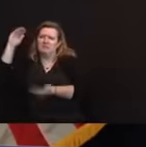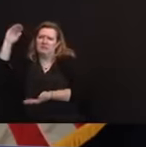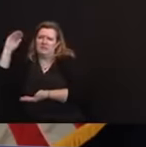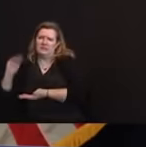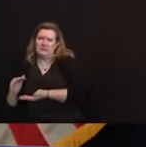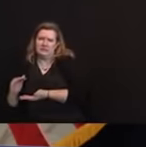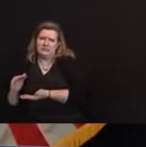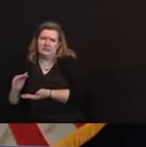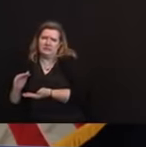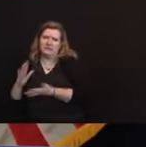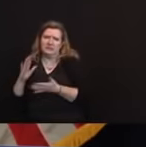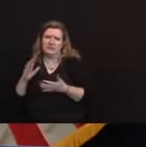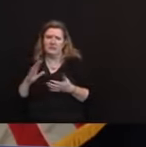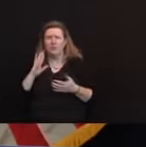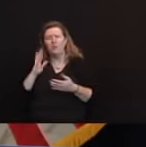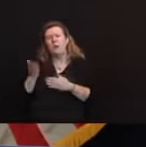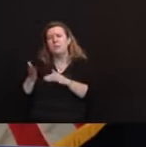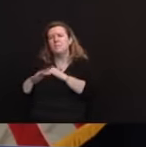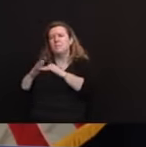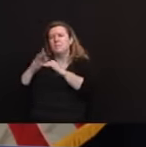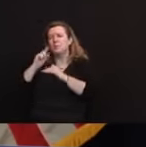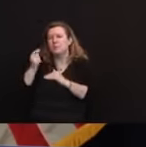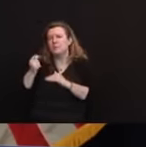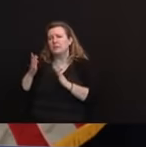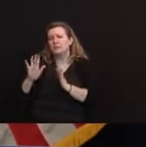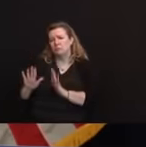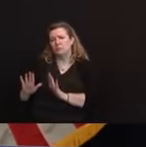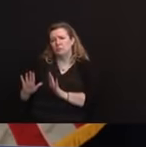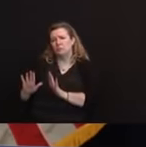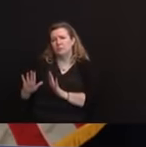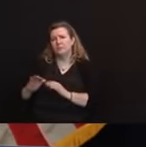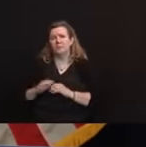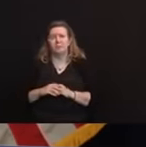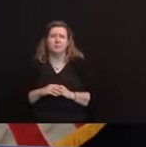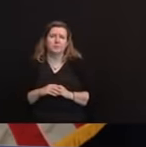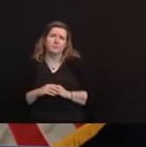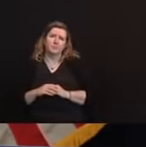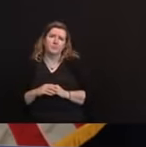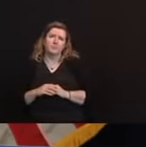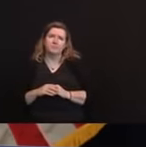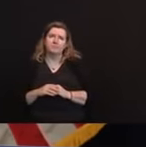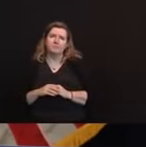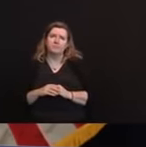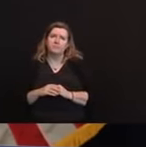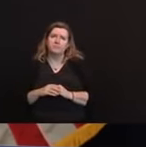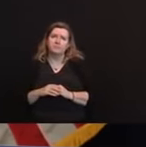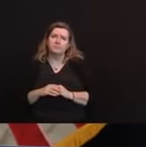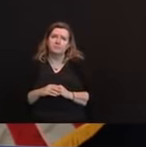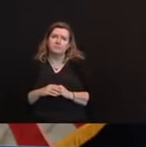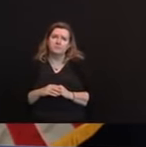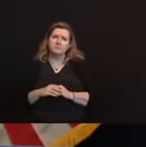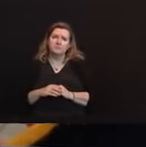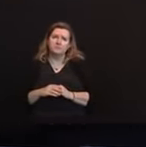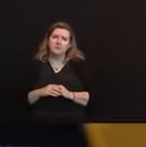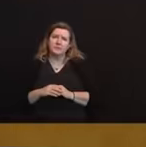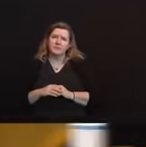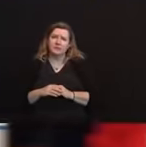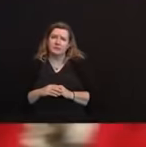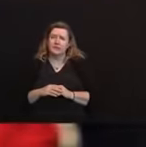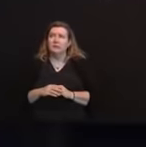They will not likely go down as early as other things will go down. I mean, we took